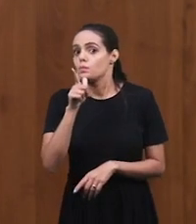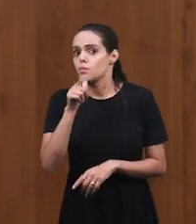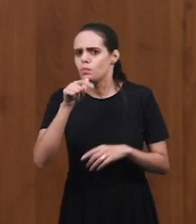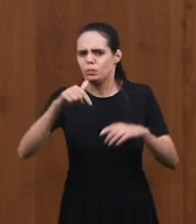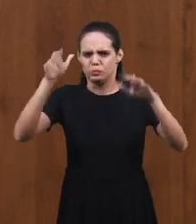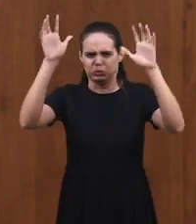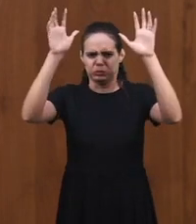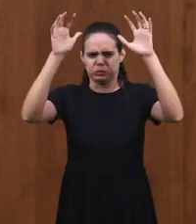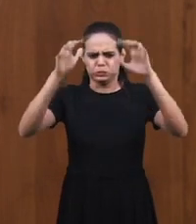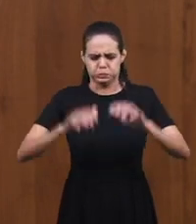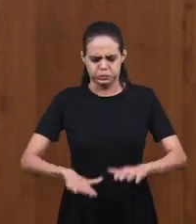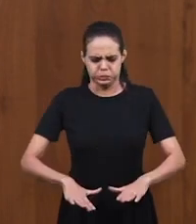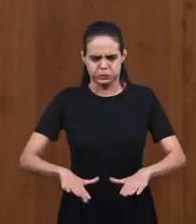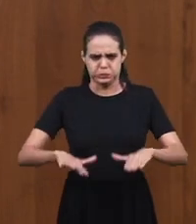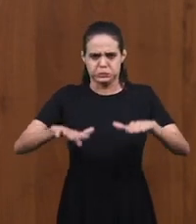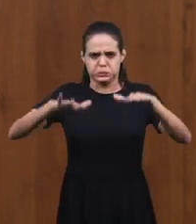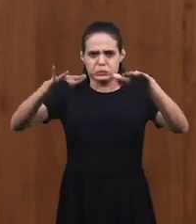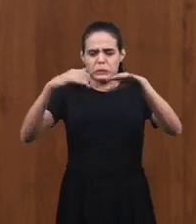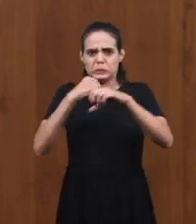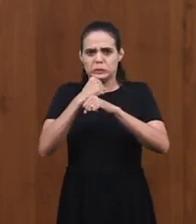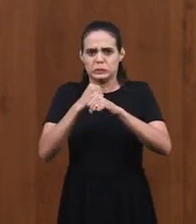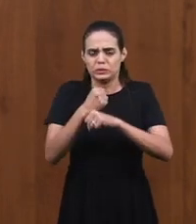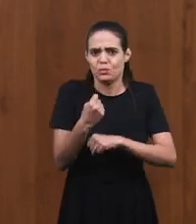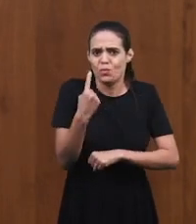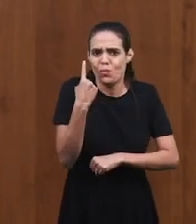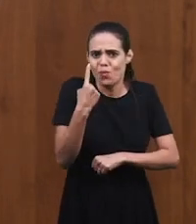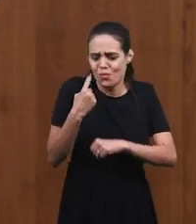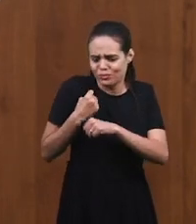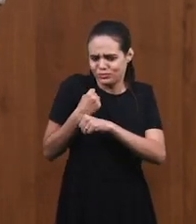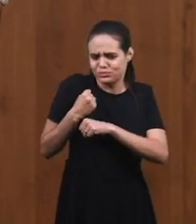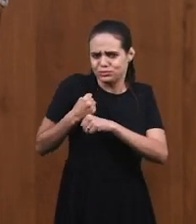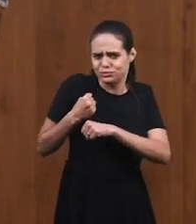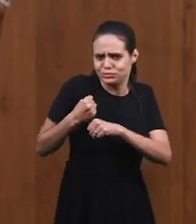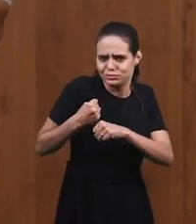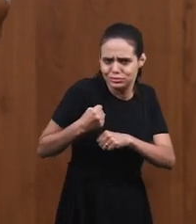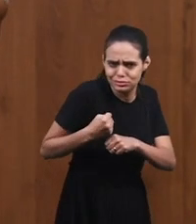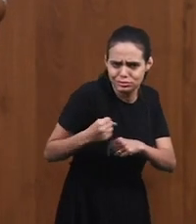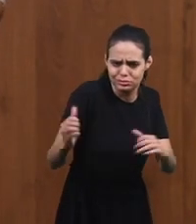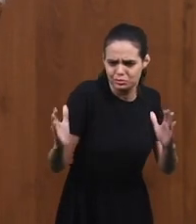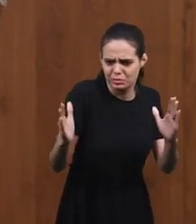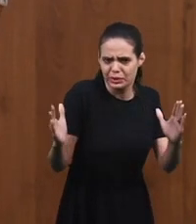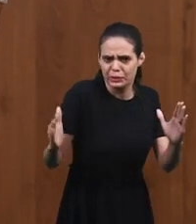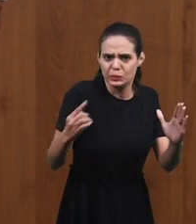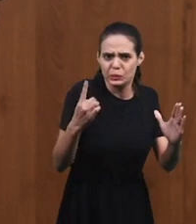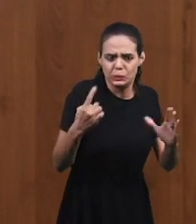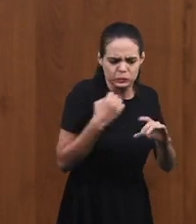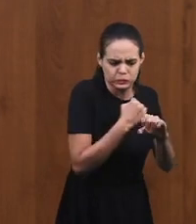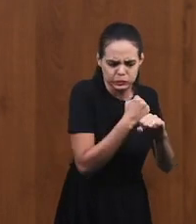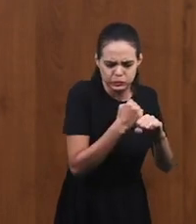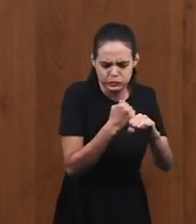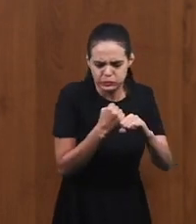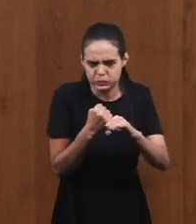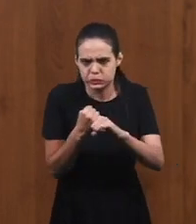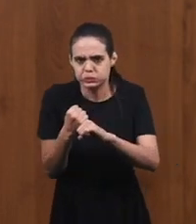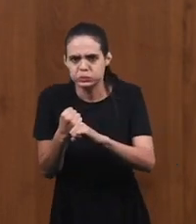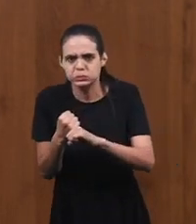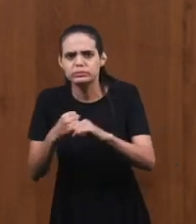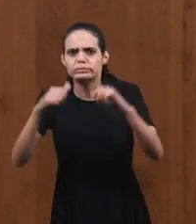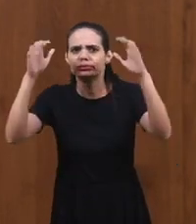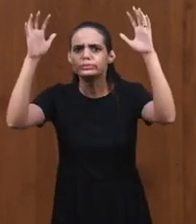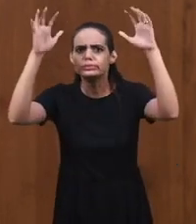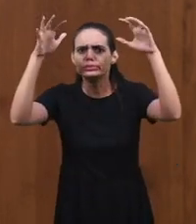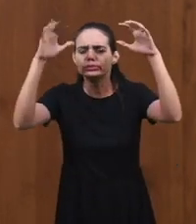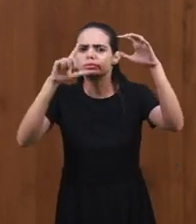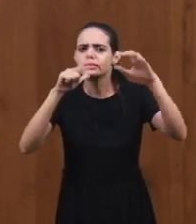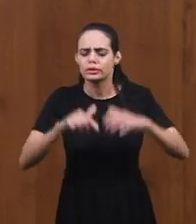took approximately a year. So it was a long time that he was inside the